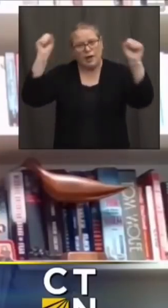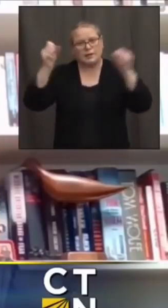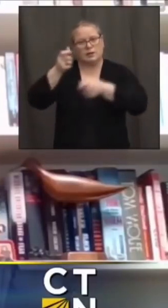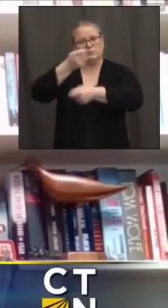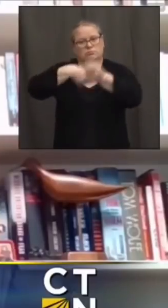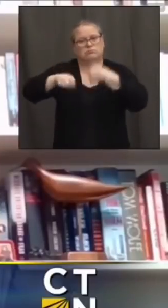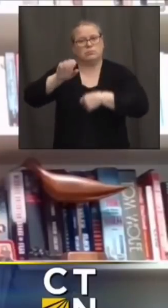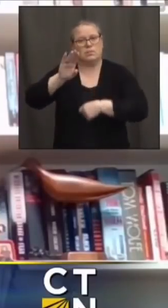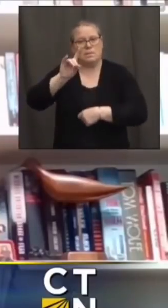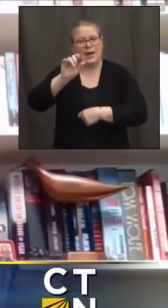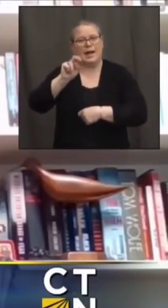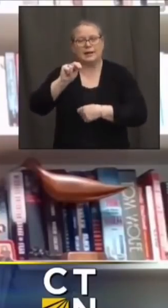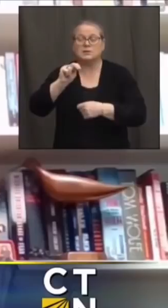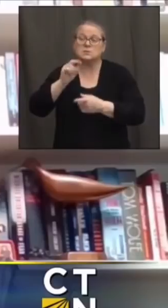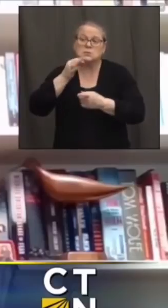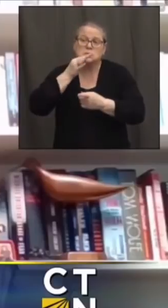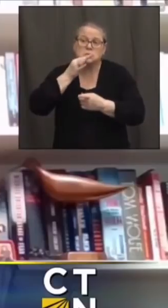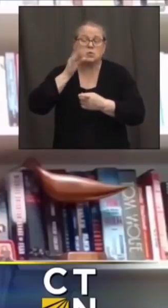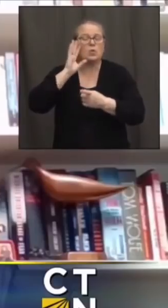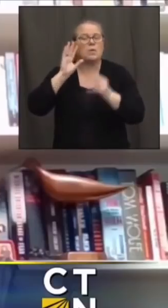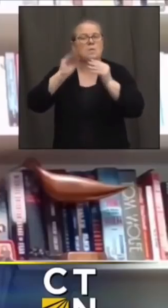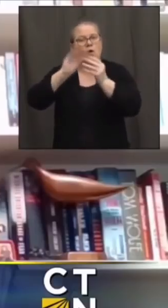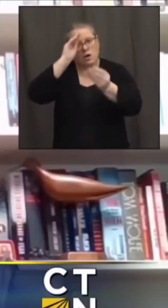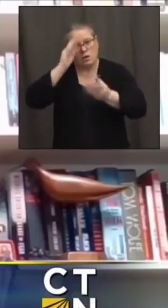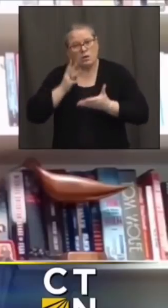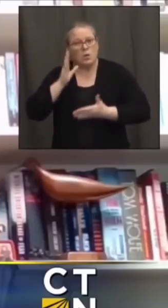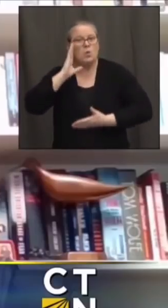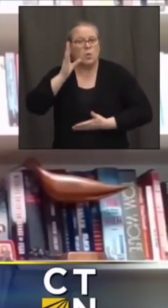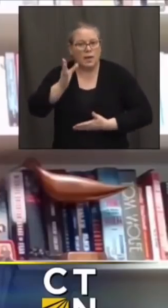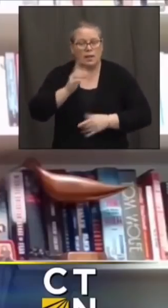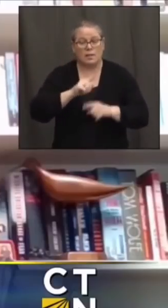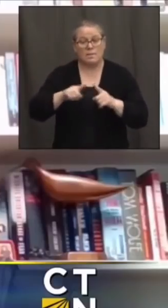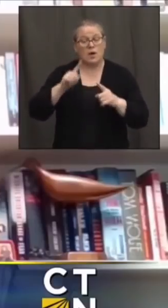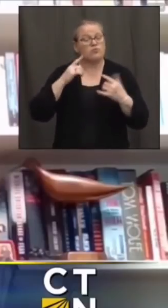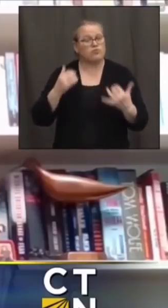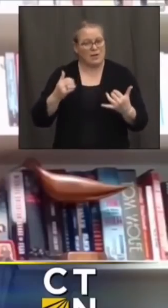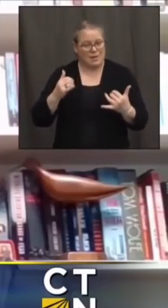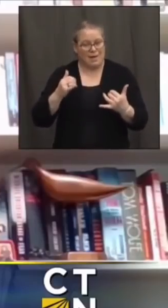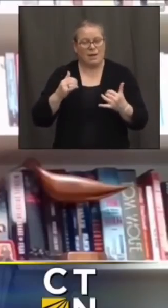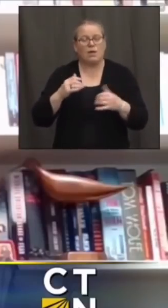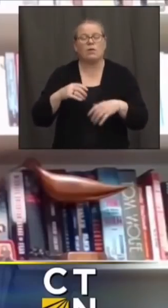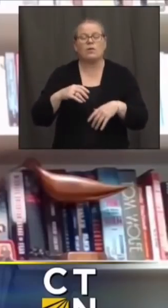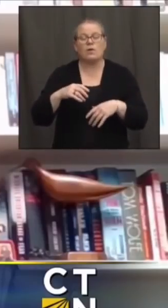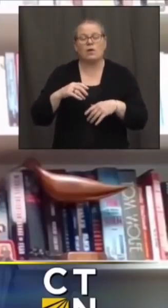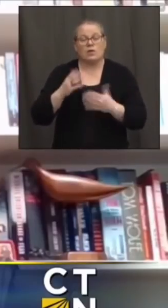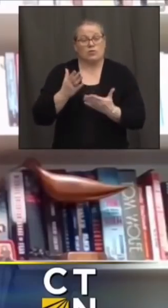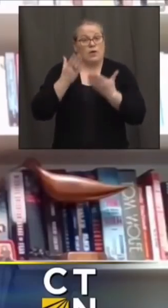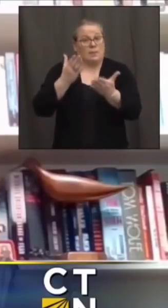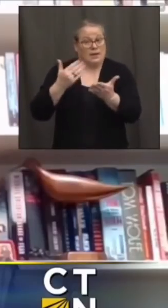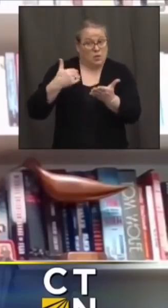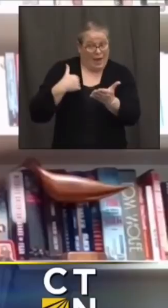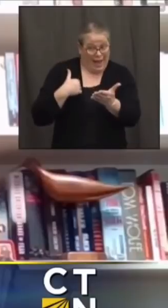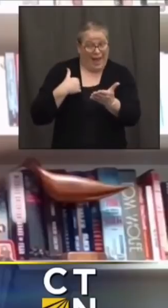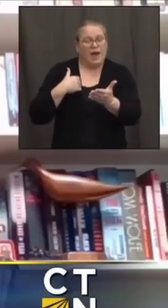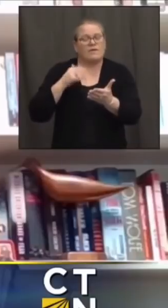for right now i think we we're planning to to use the uh the allocation recommendations that we have